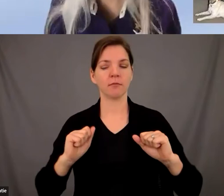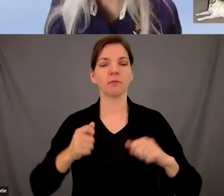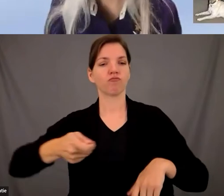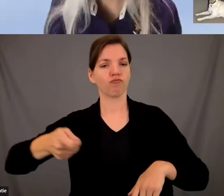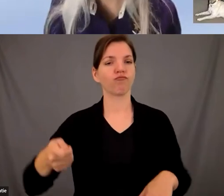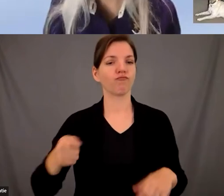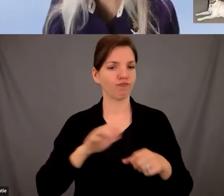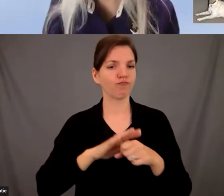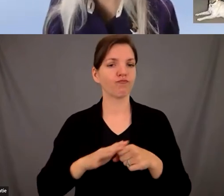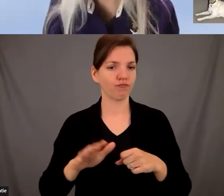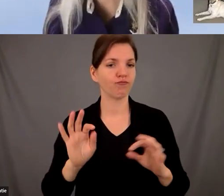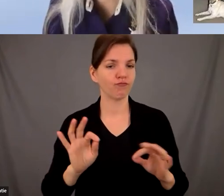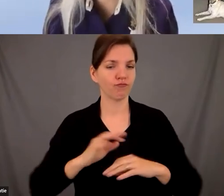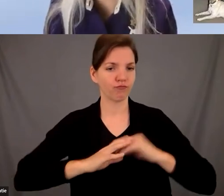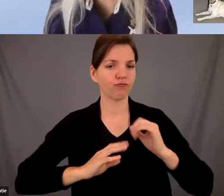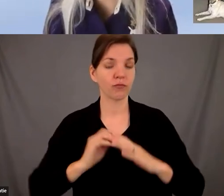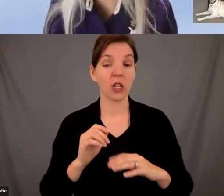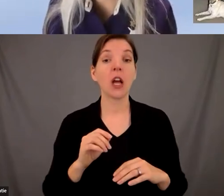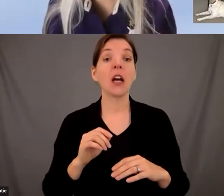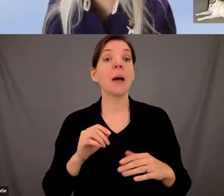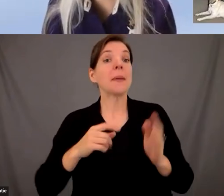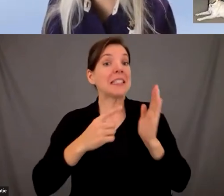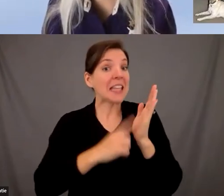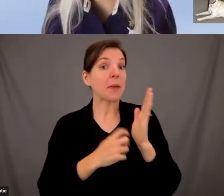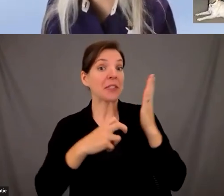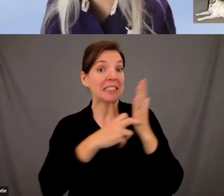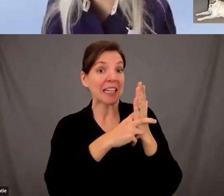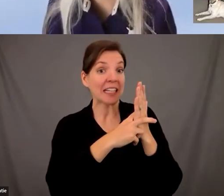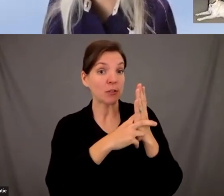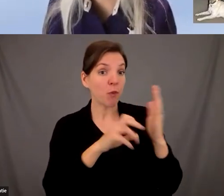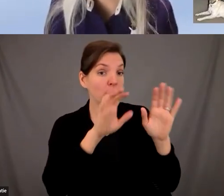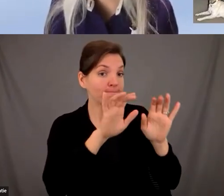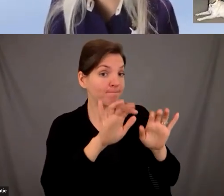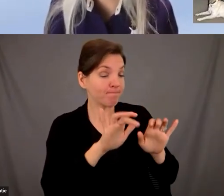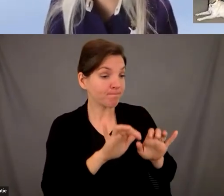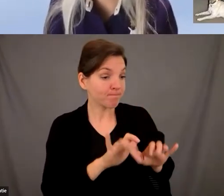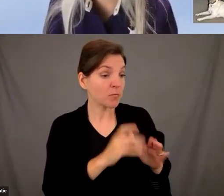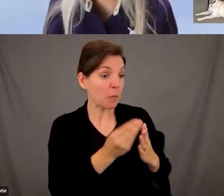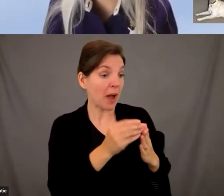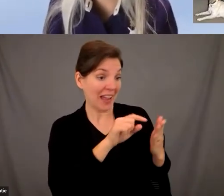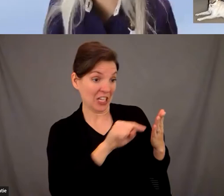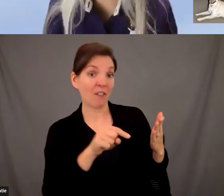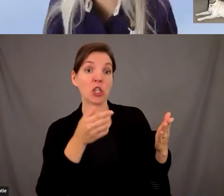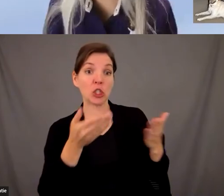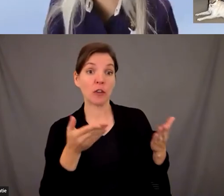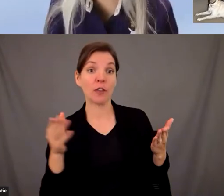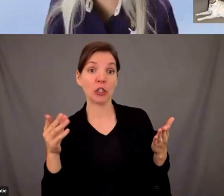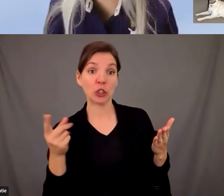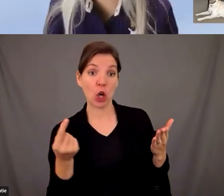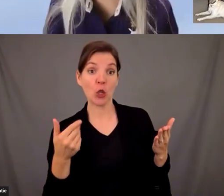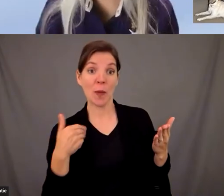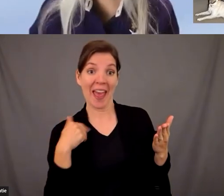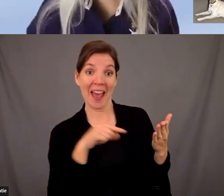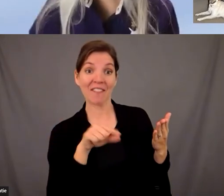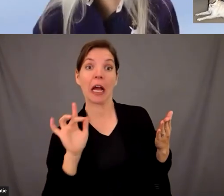if you're bringing a service animal let us know when you purchase the tickets and we can offer you an accessible seat and they will seat you in the the wheelchair seats or the aisle